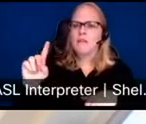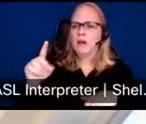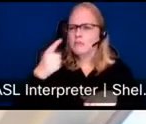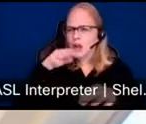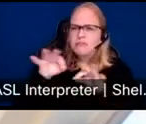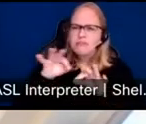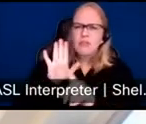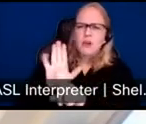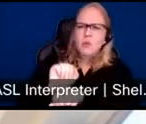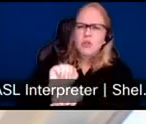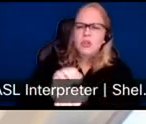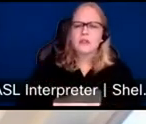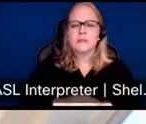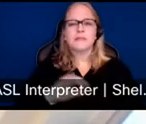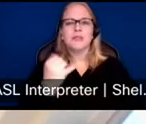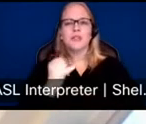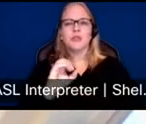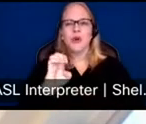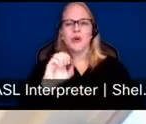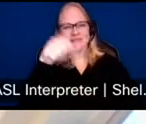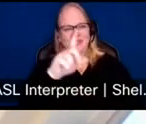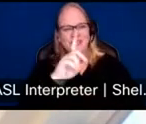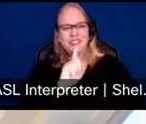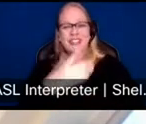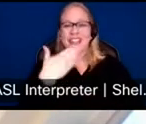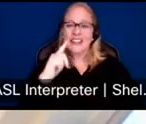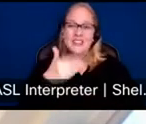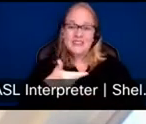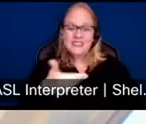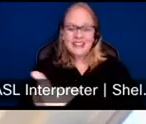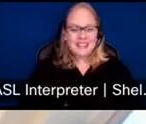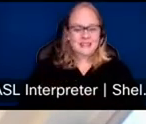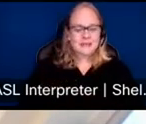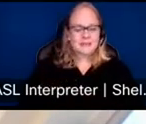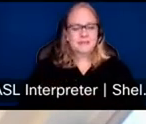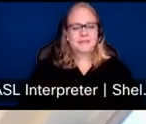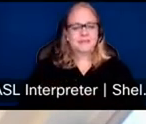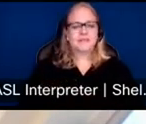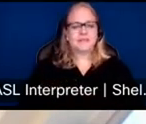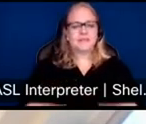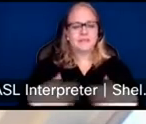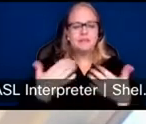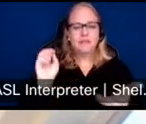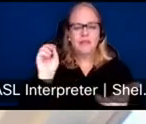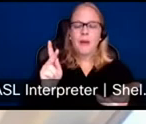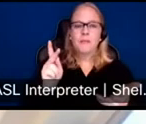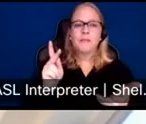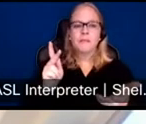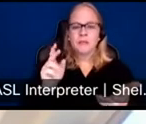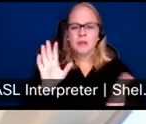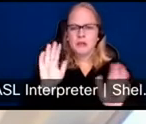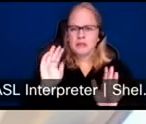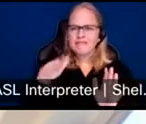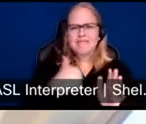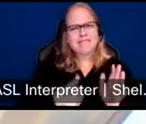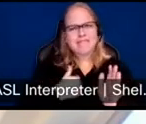for everyone for having me here. This has been great to hear and happy to participate. Sorry, my video doesn't seem to be working,